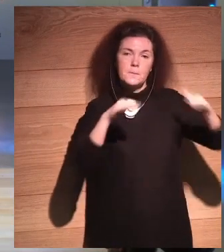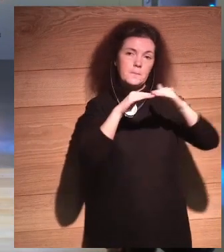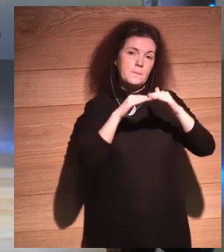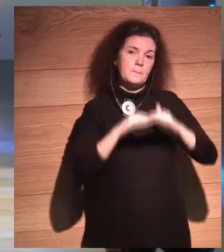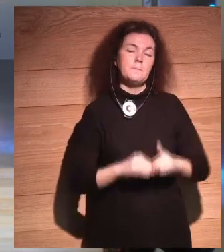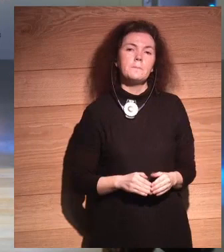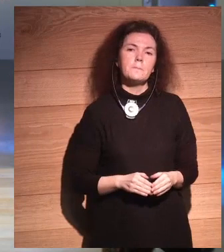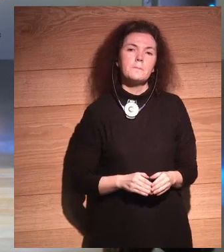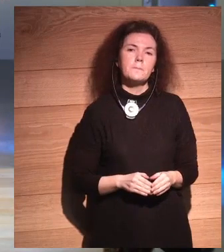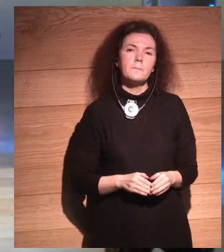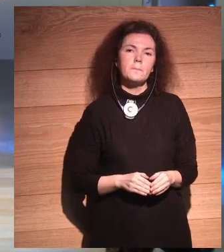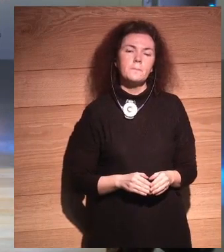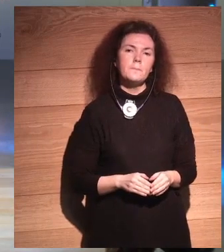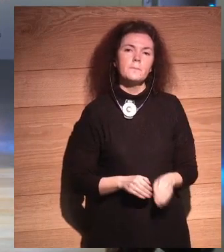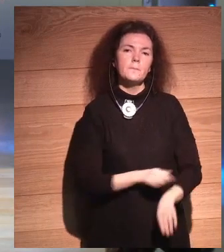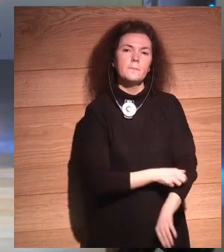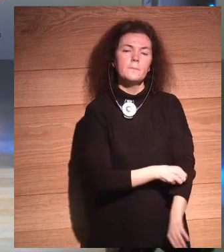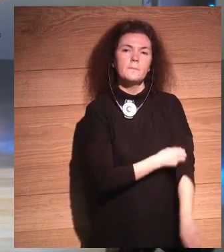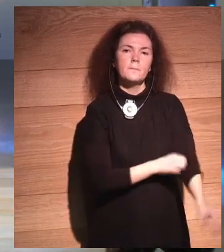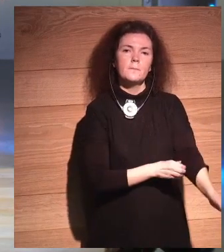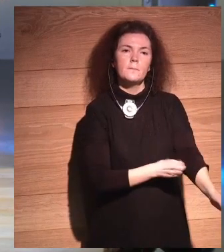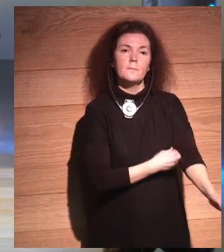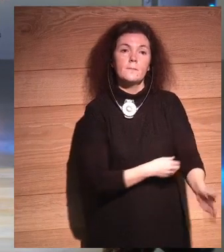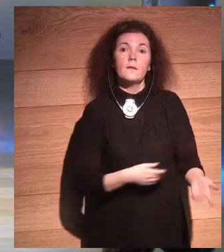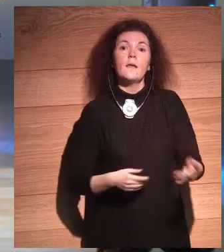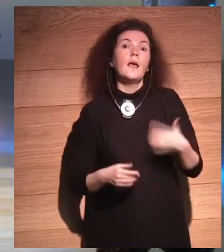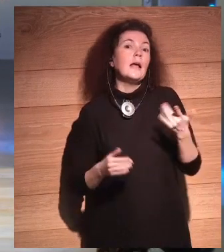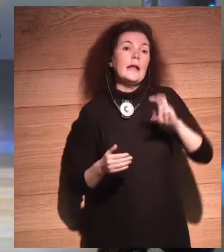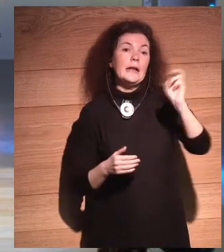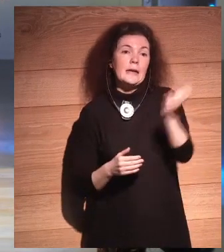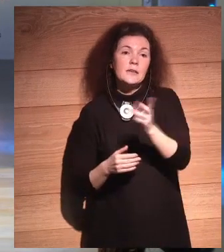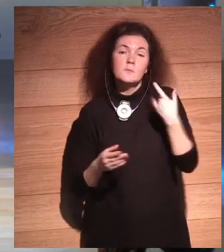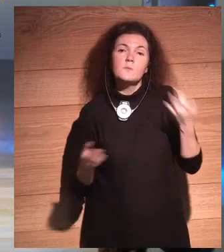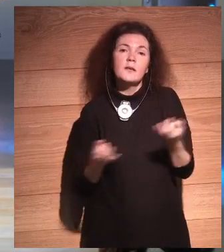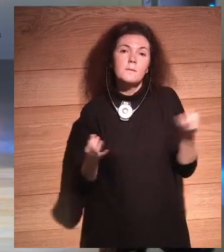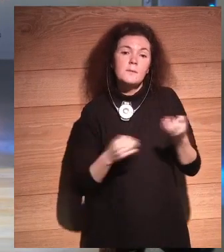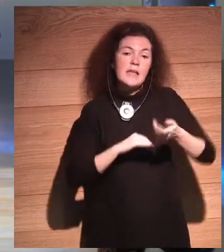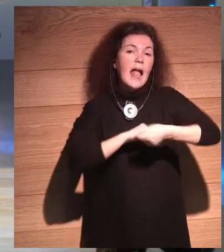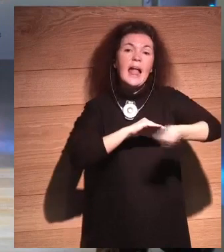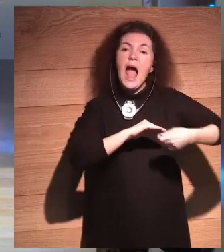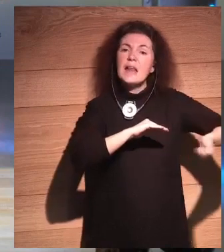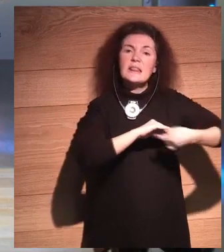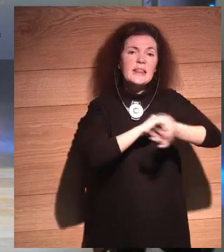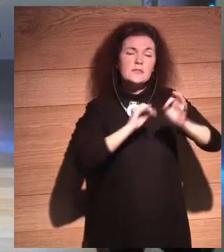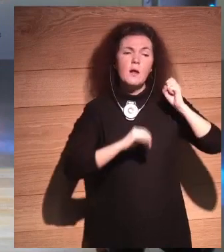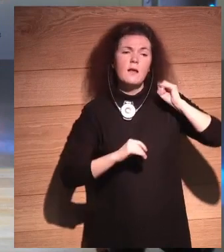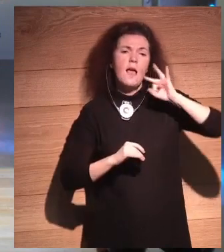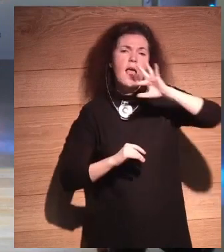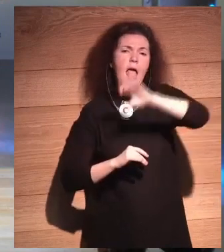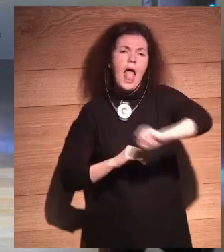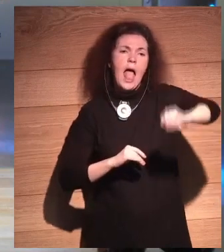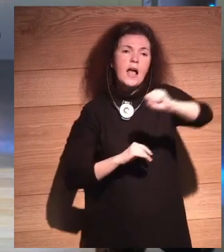The science and everything else. Because here's what's happening. We have the same cards we had for thousands of years. But these are the cards of tech.